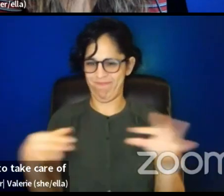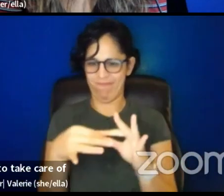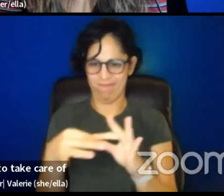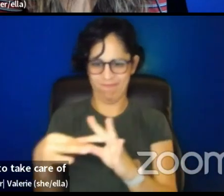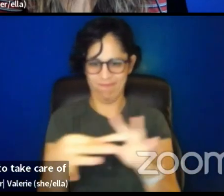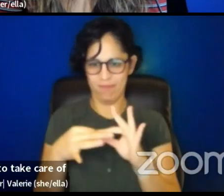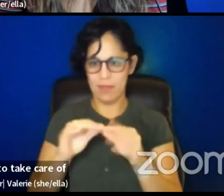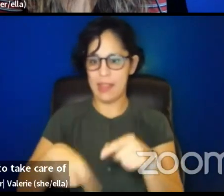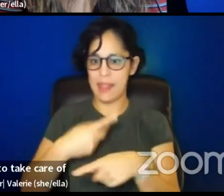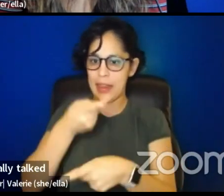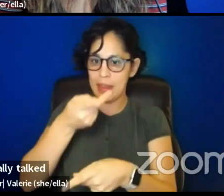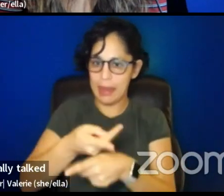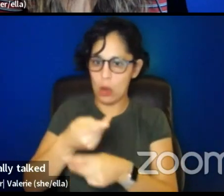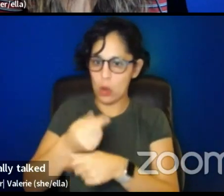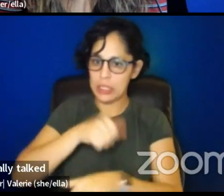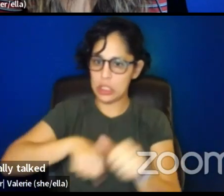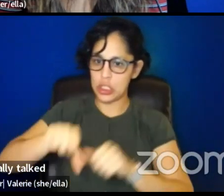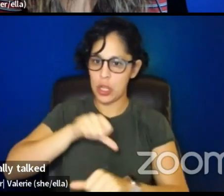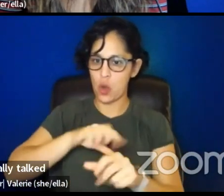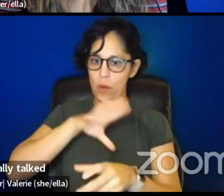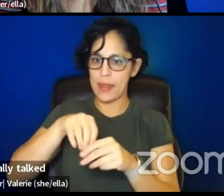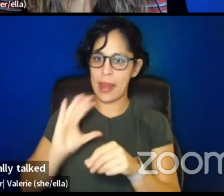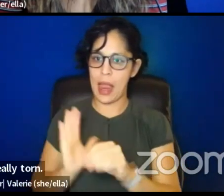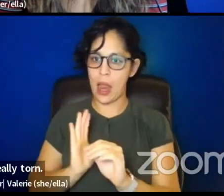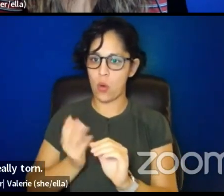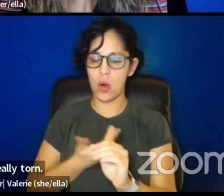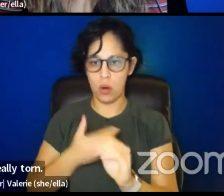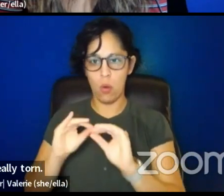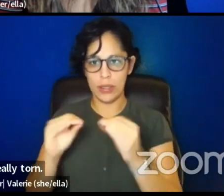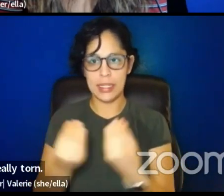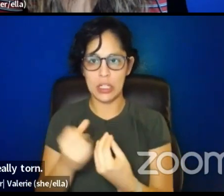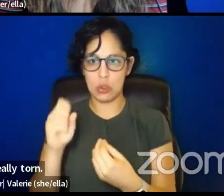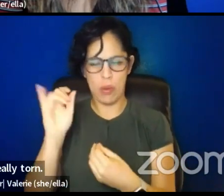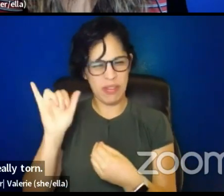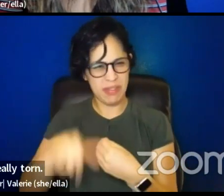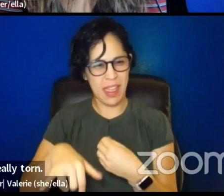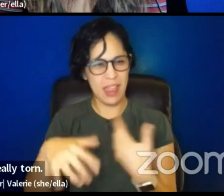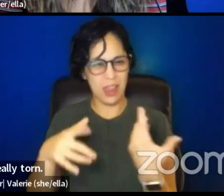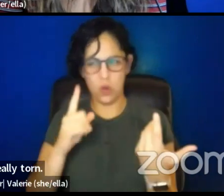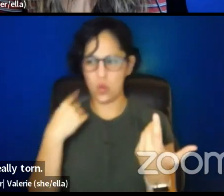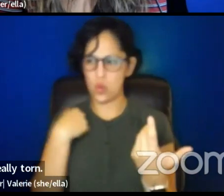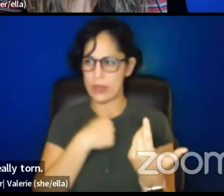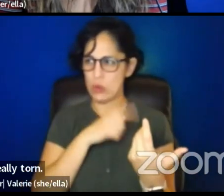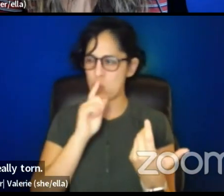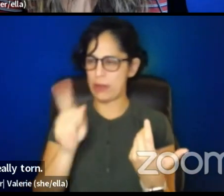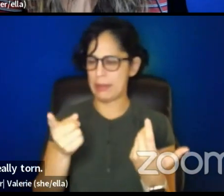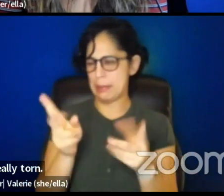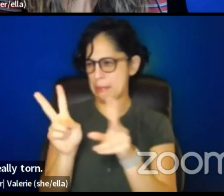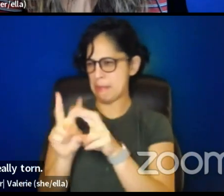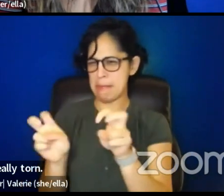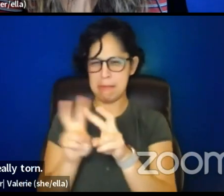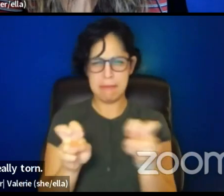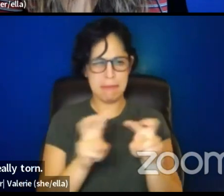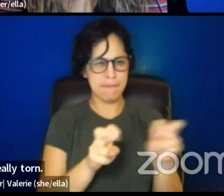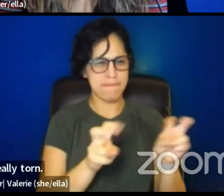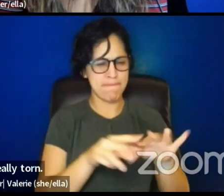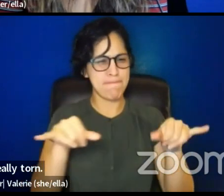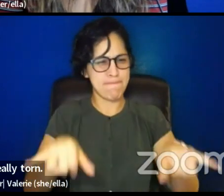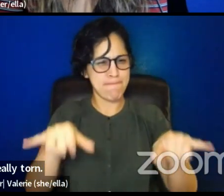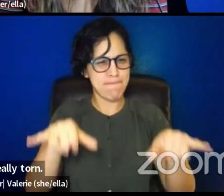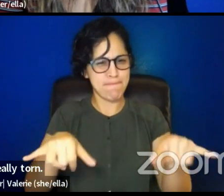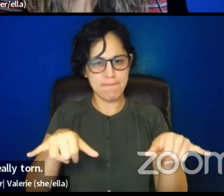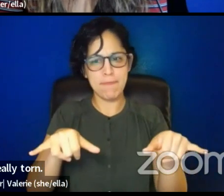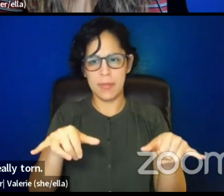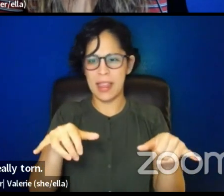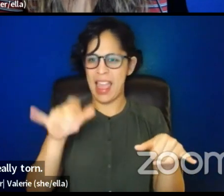we've really torn the productive years. Yeah. Thank you. We've really, that's when we've really started to dismantle the